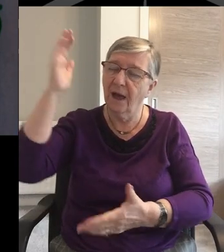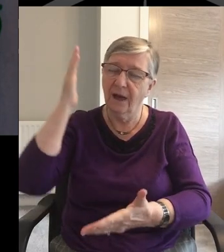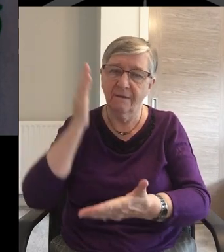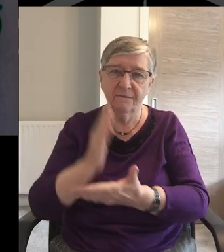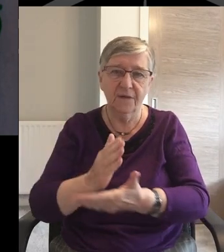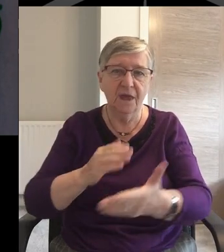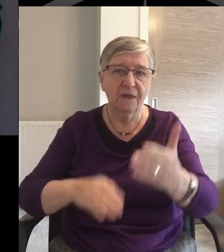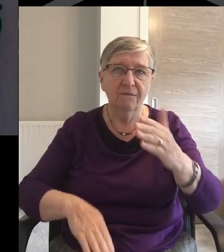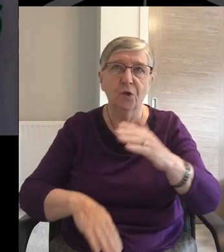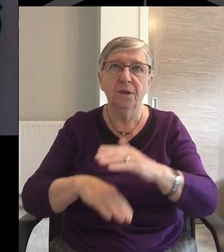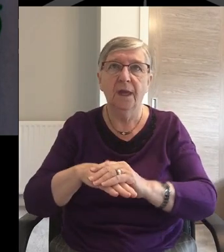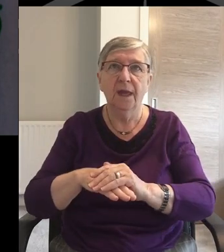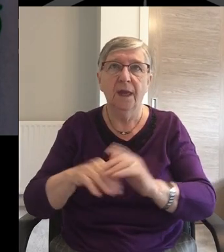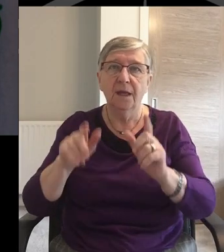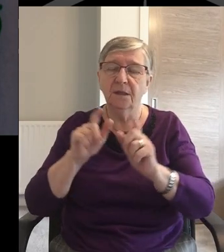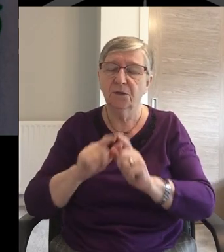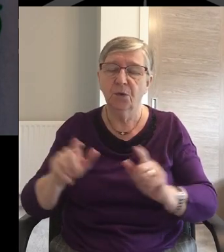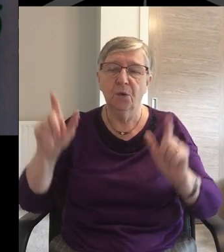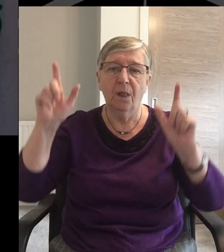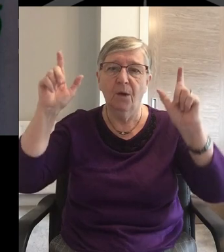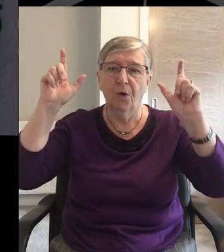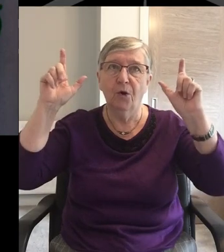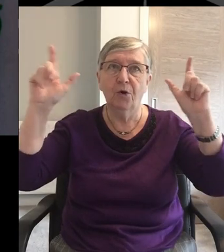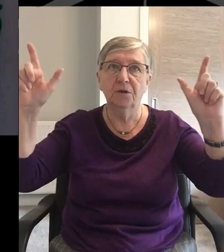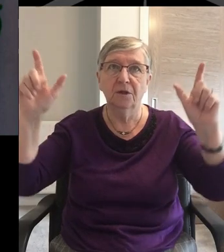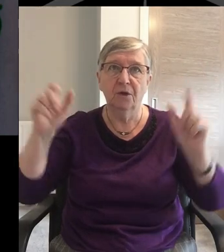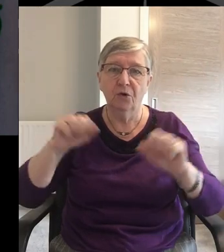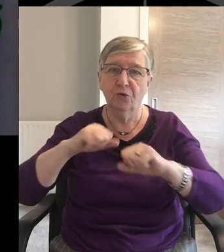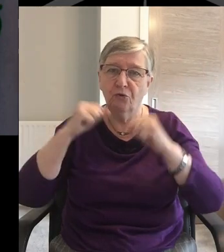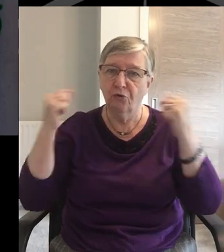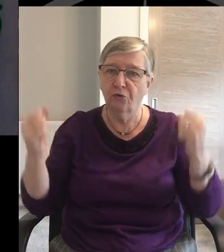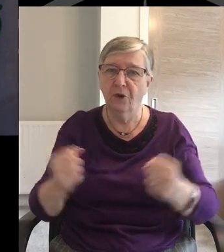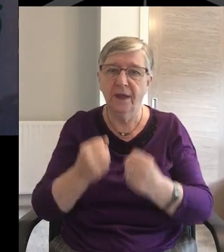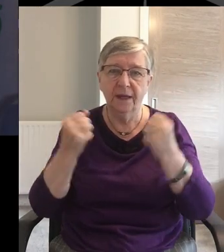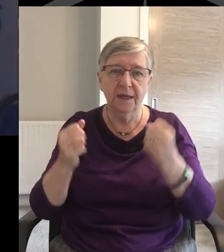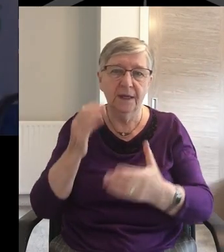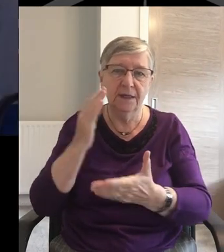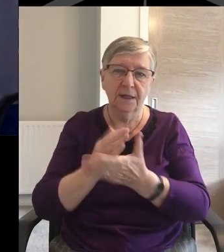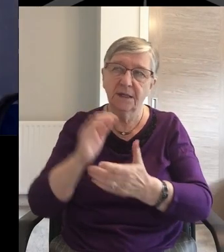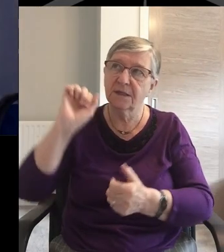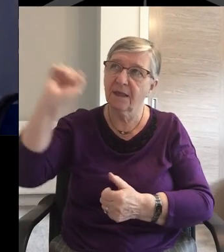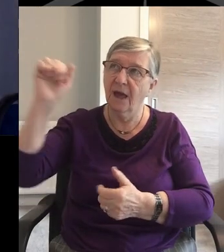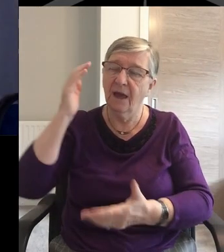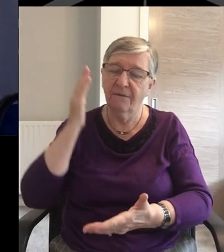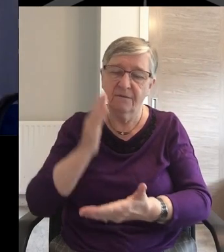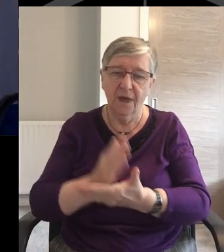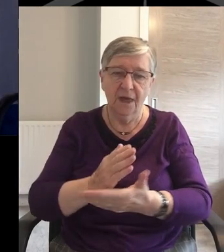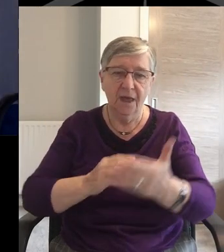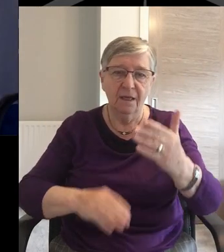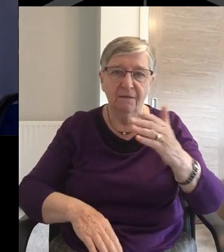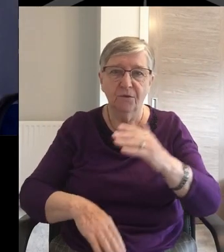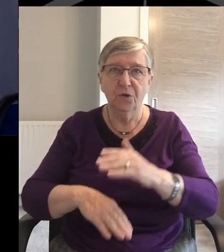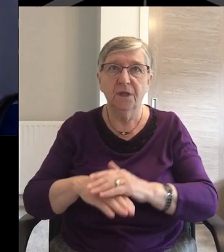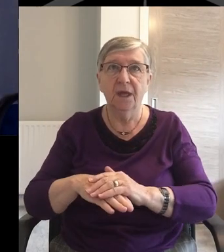faithfulness, O Lord Great is Thy